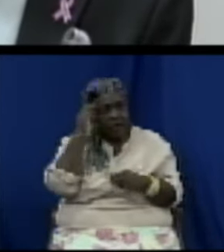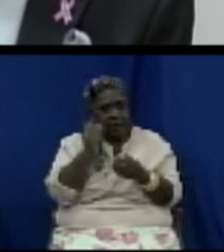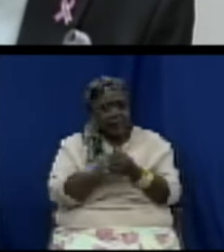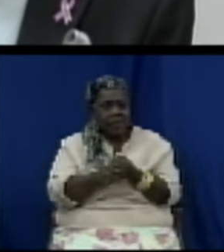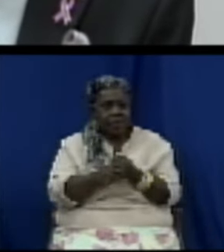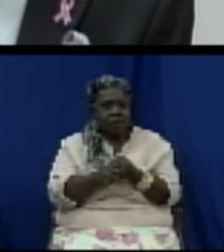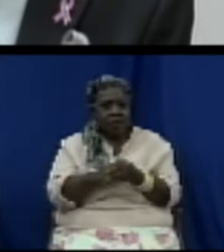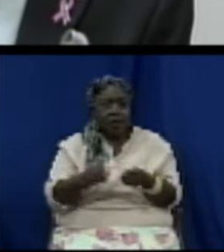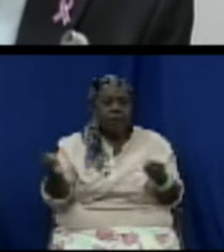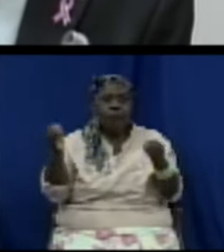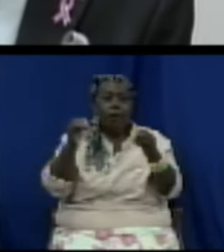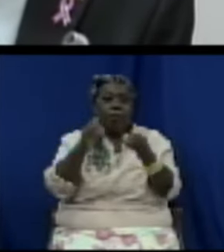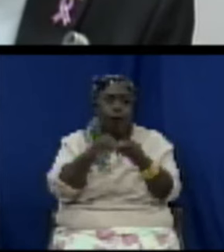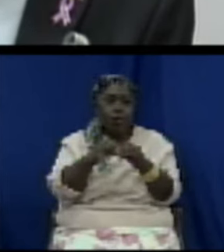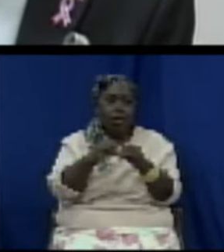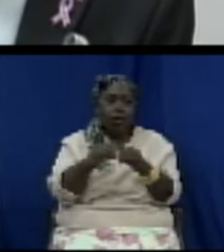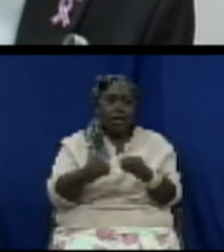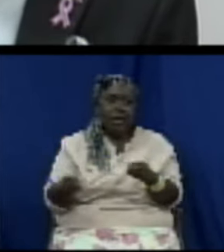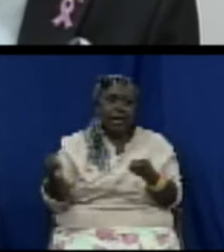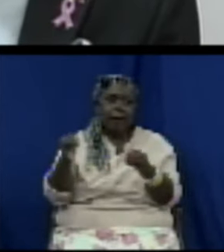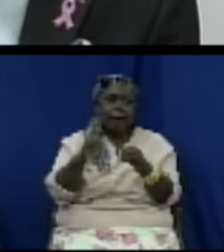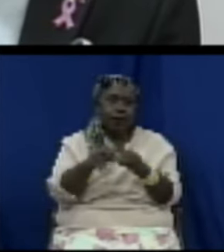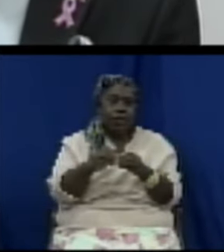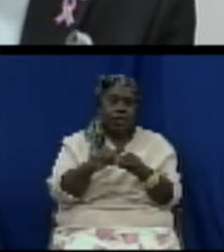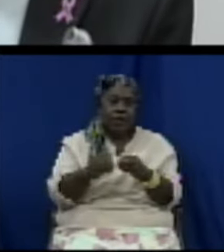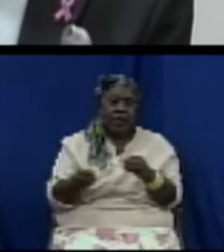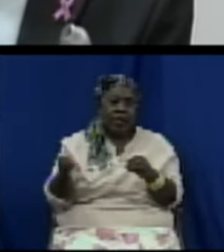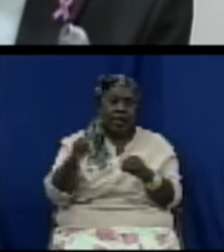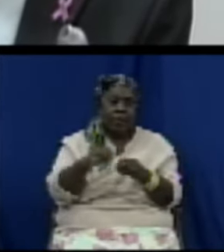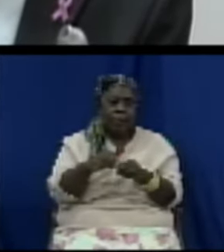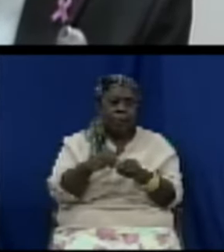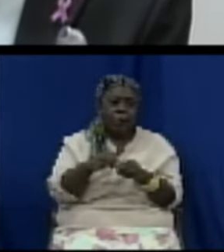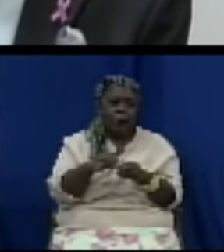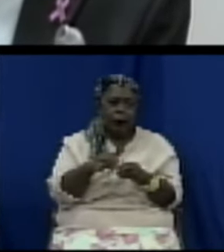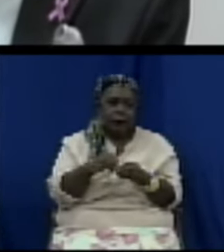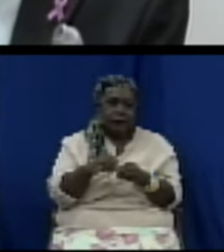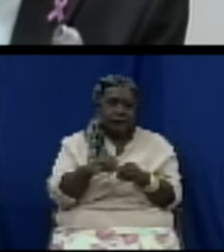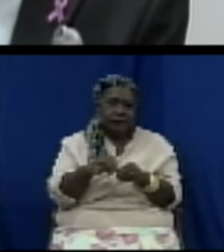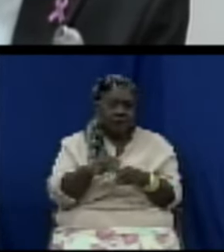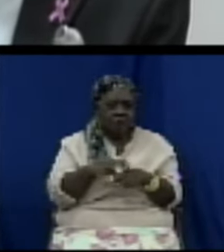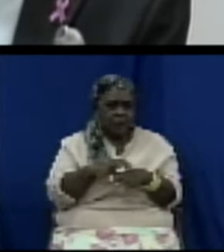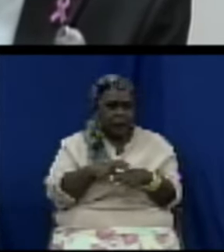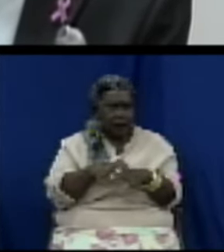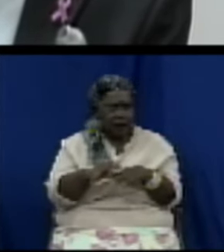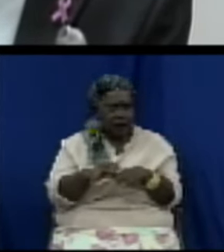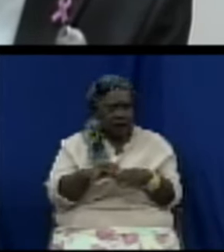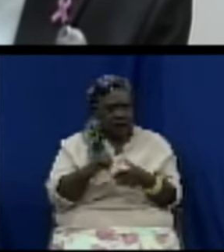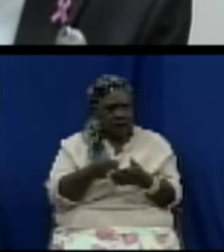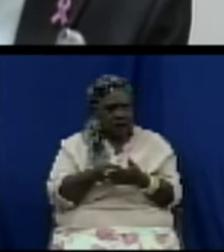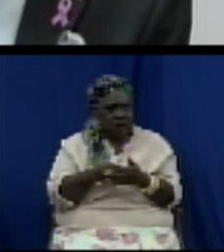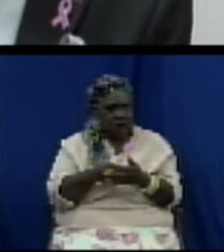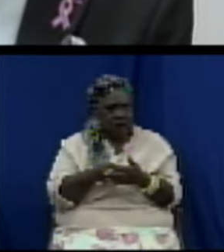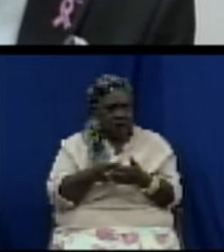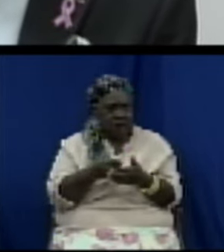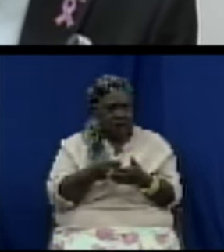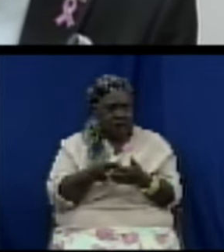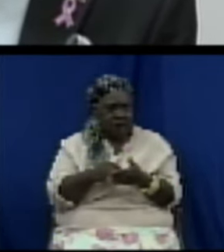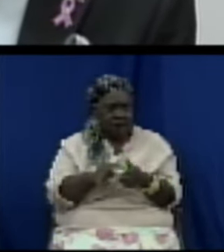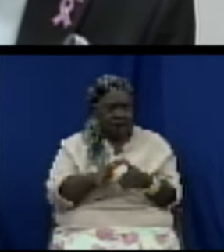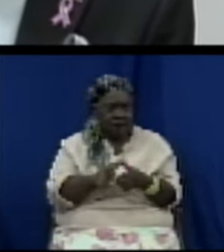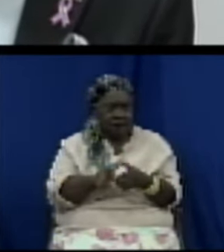more and more an urgency for consumers to be protected